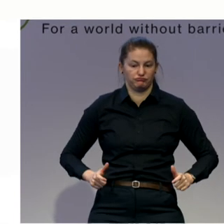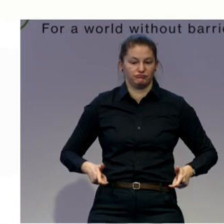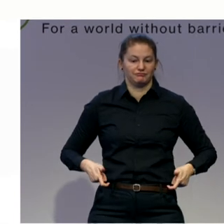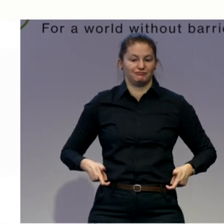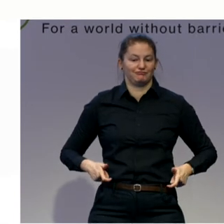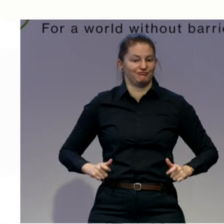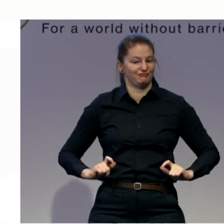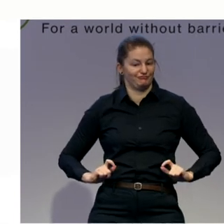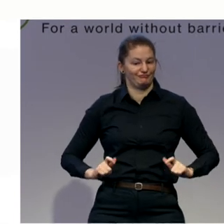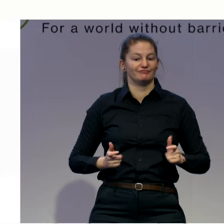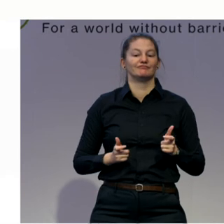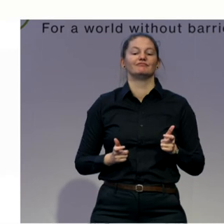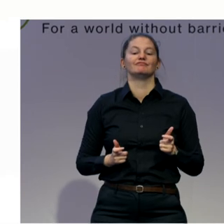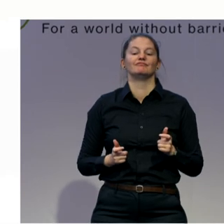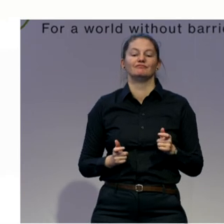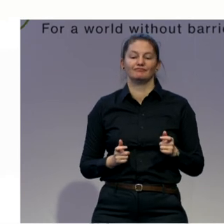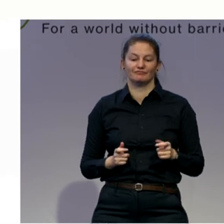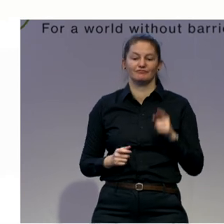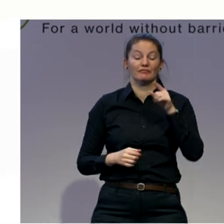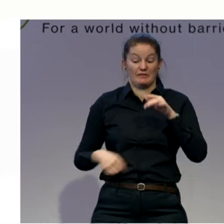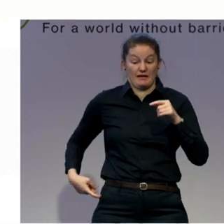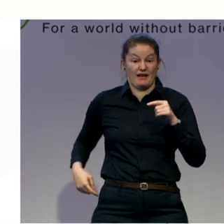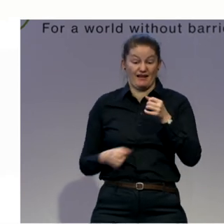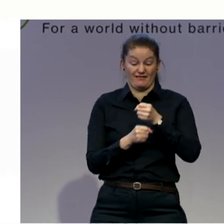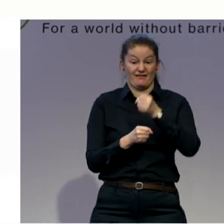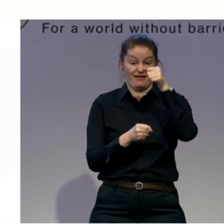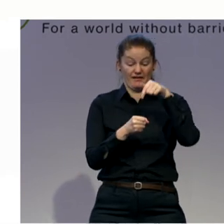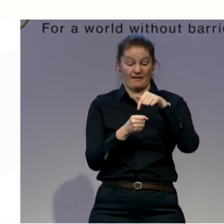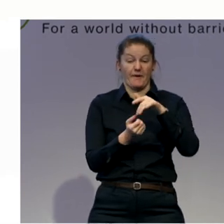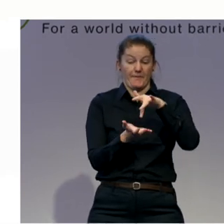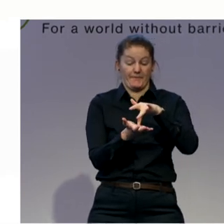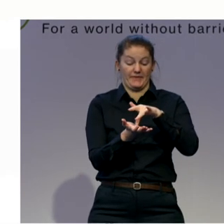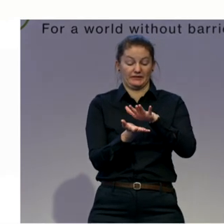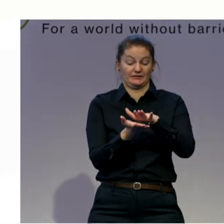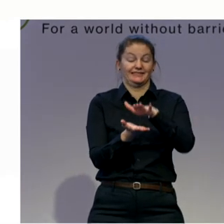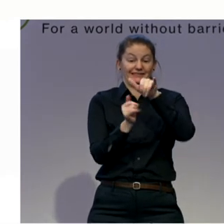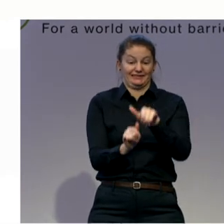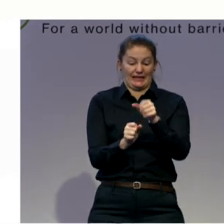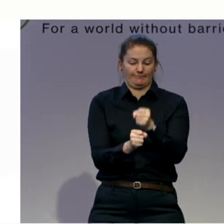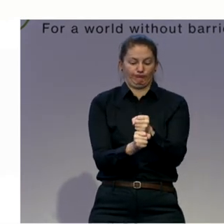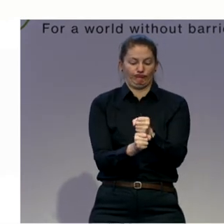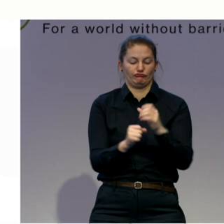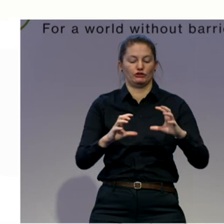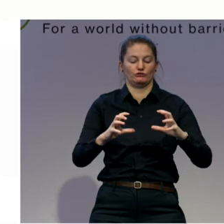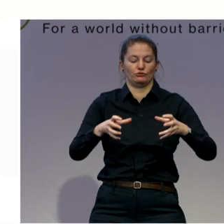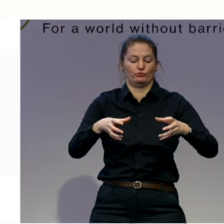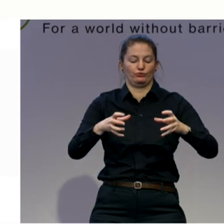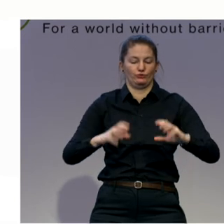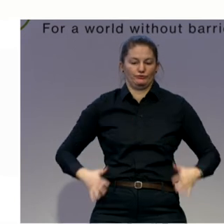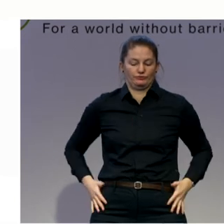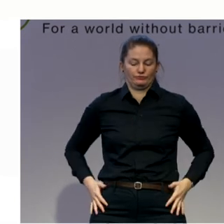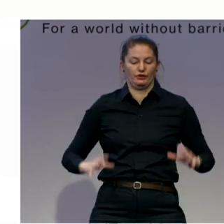position of your spine. So let's do it again. one more time. Move your lumbar spine to over your chair.